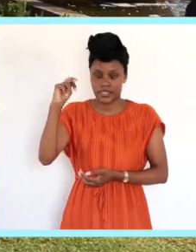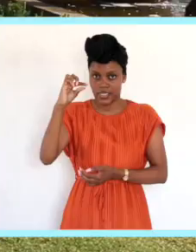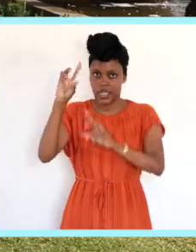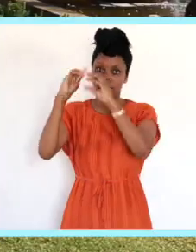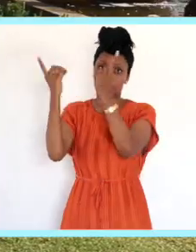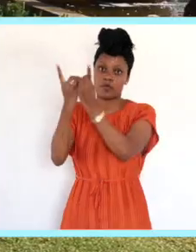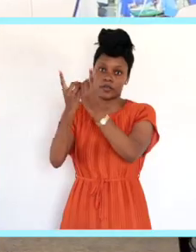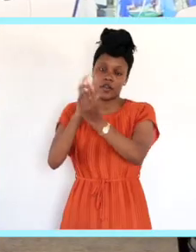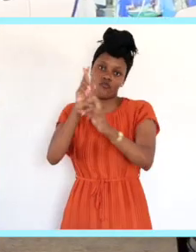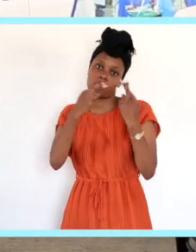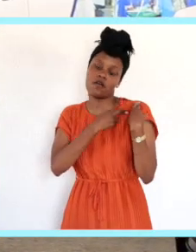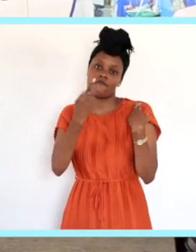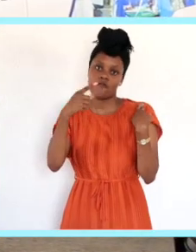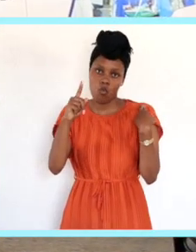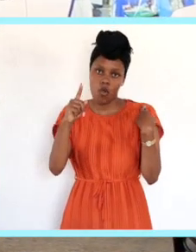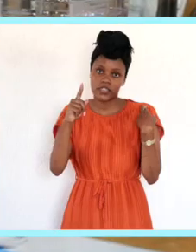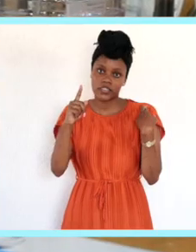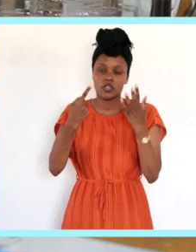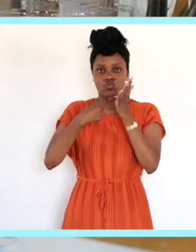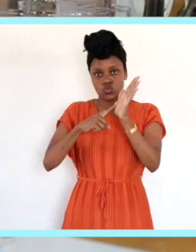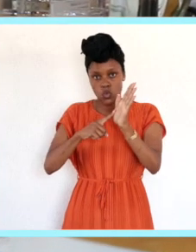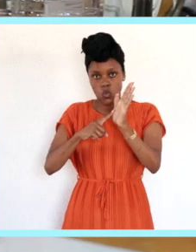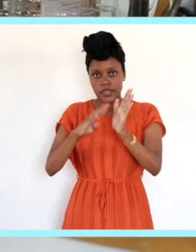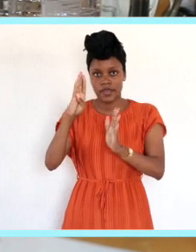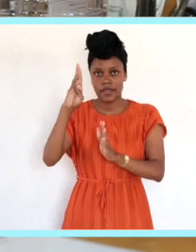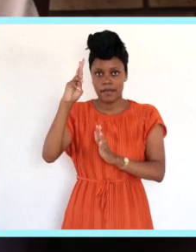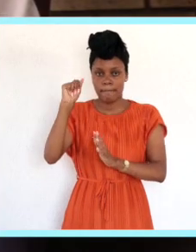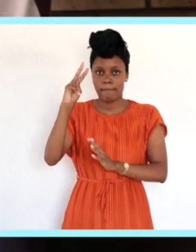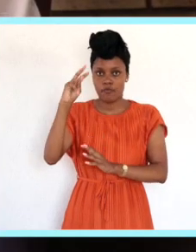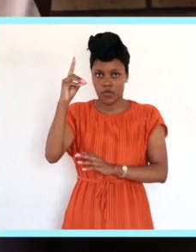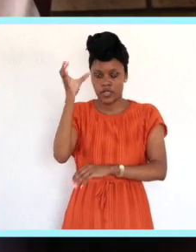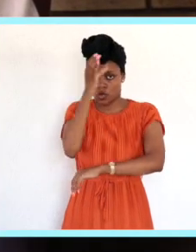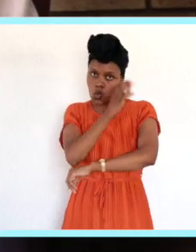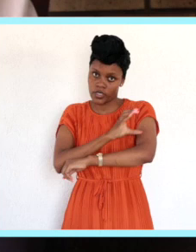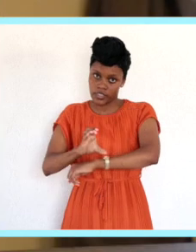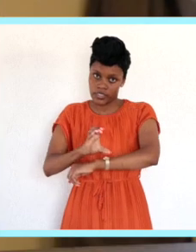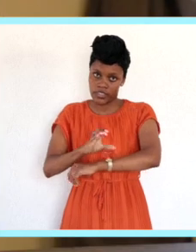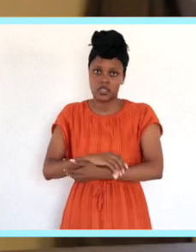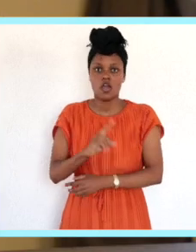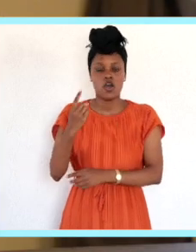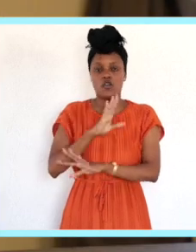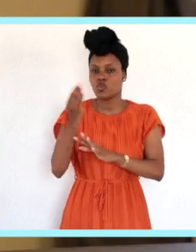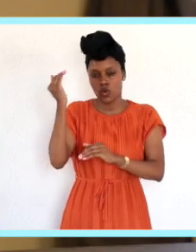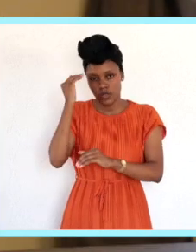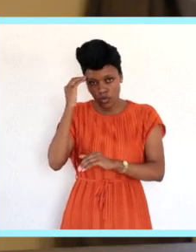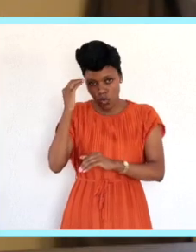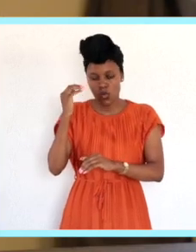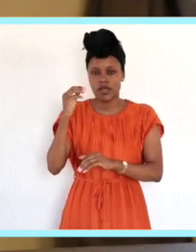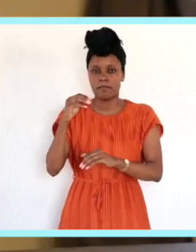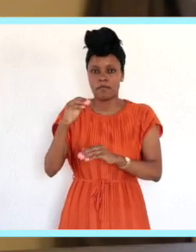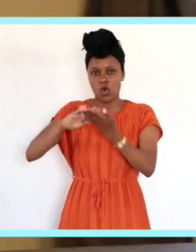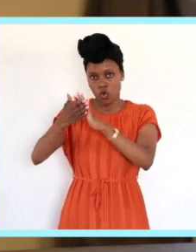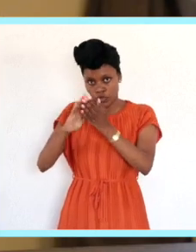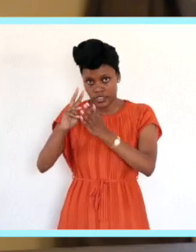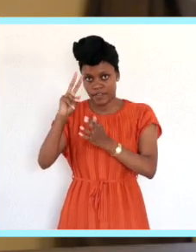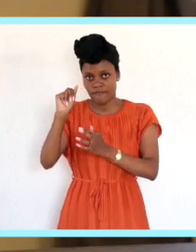which is solely responsible for marketing the brand CDBank TV as it is known not only around the